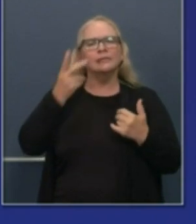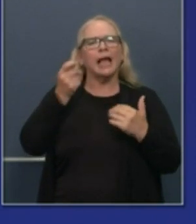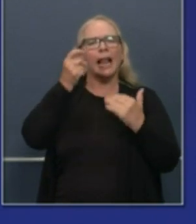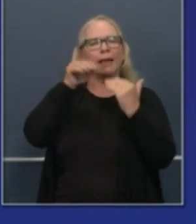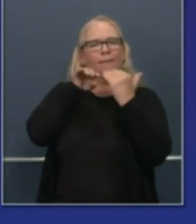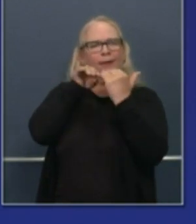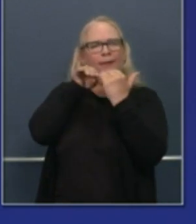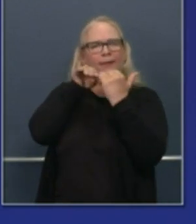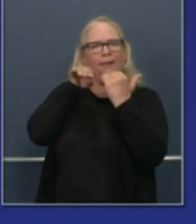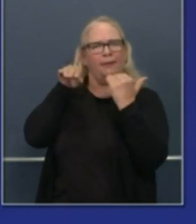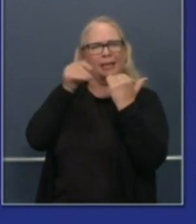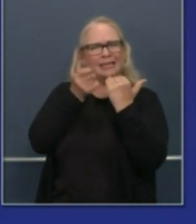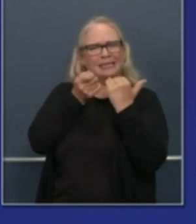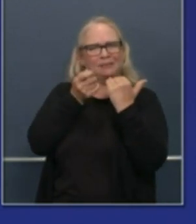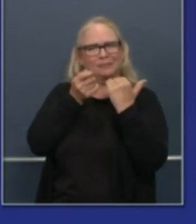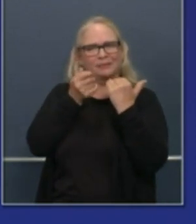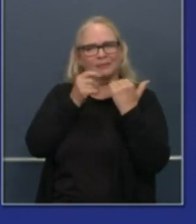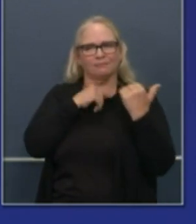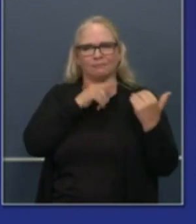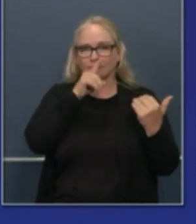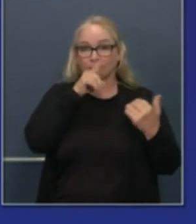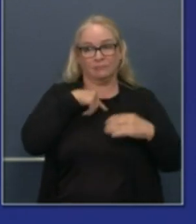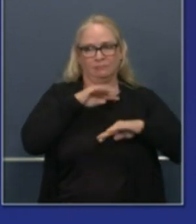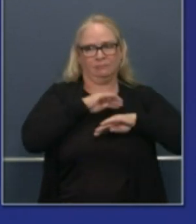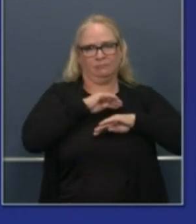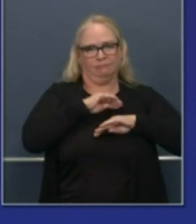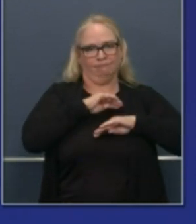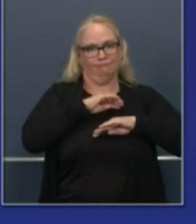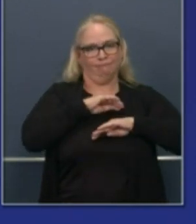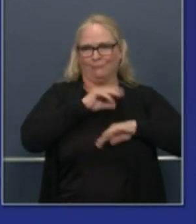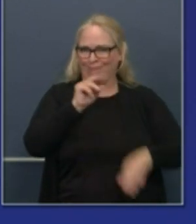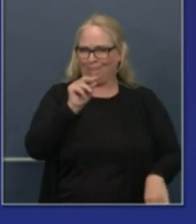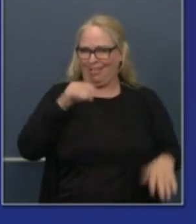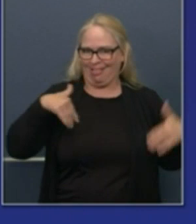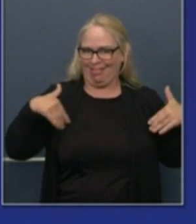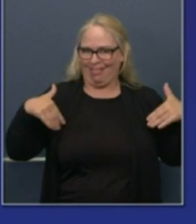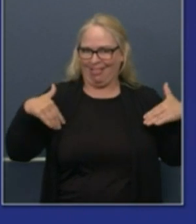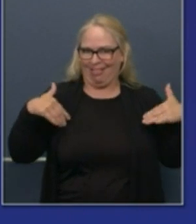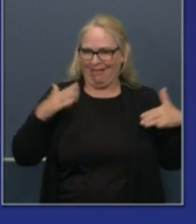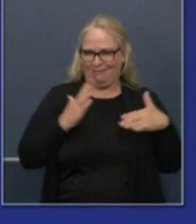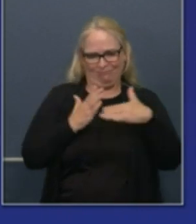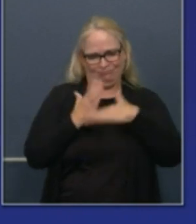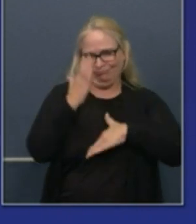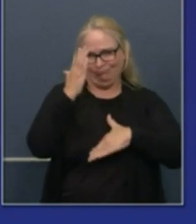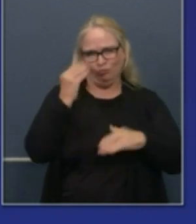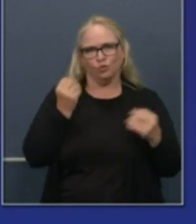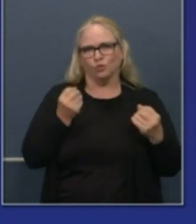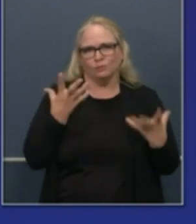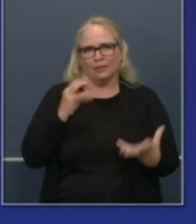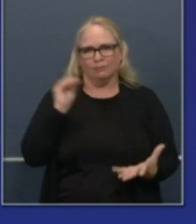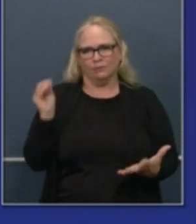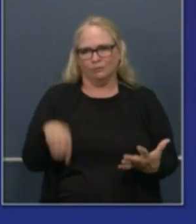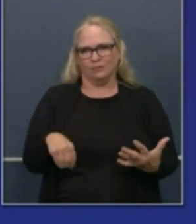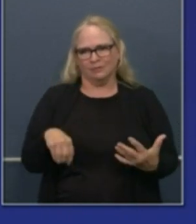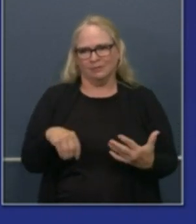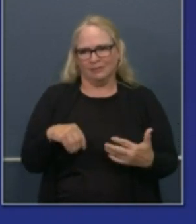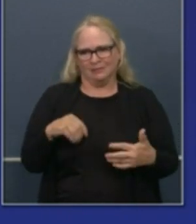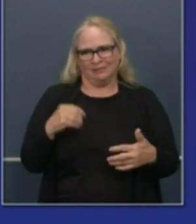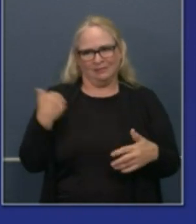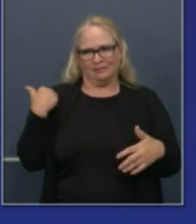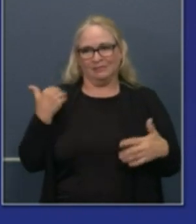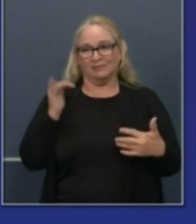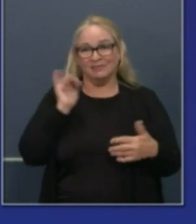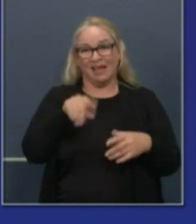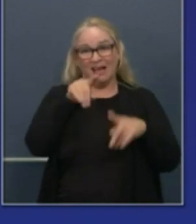no one is satisfied being north of 7 percent and we got close to 8 percent last week. So these numbers can change